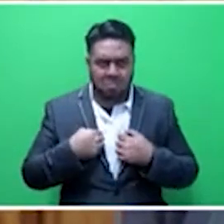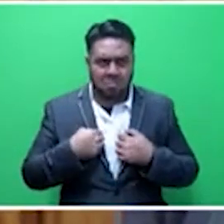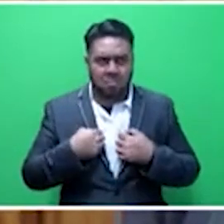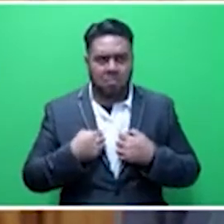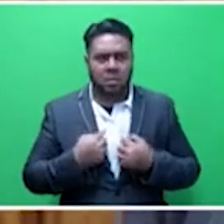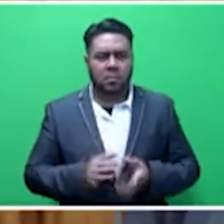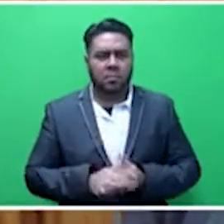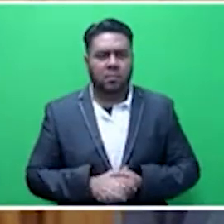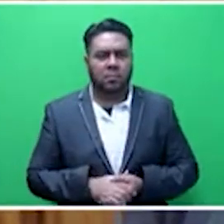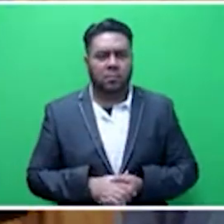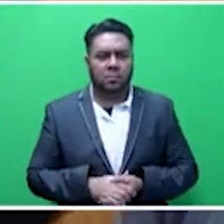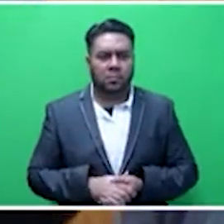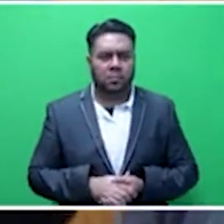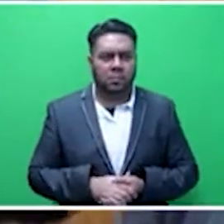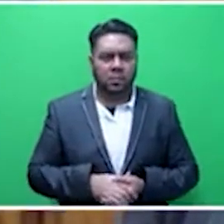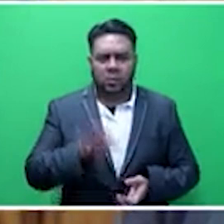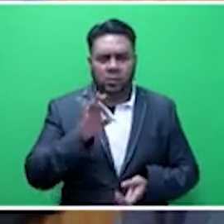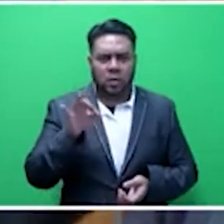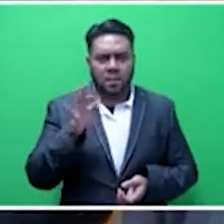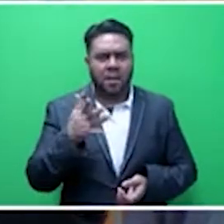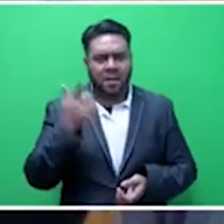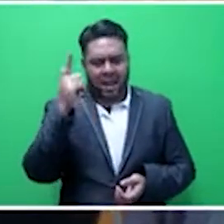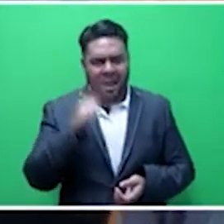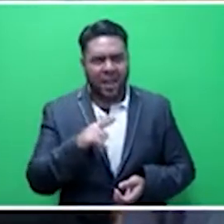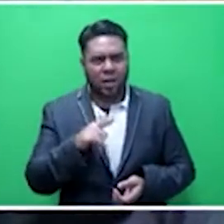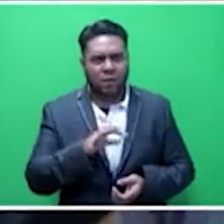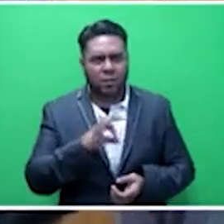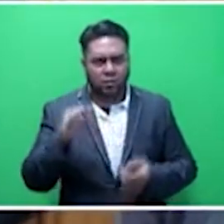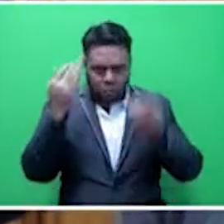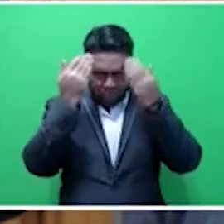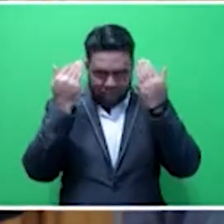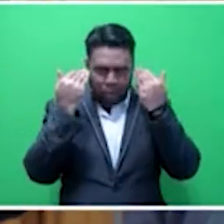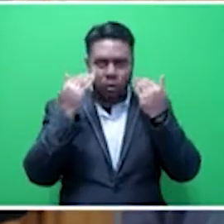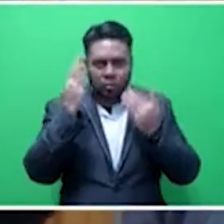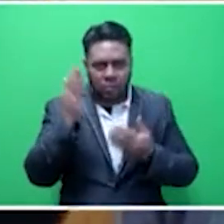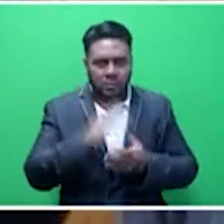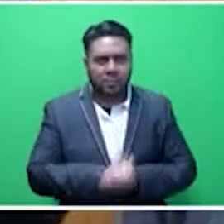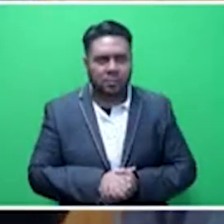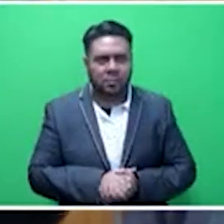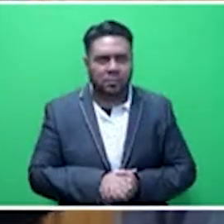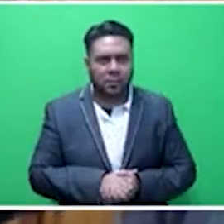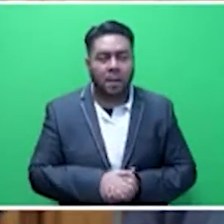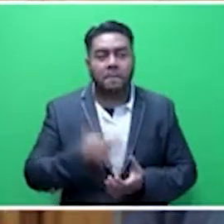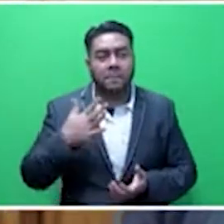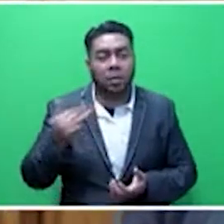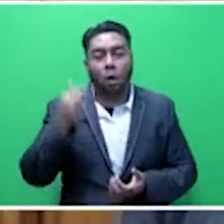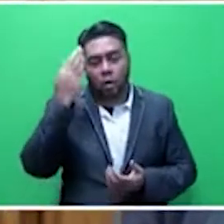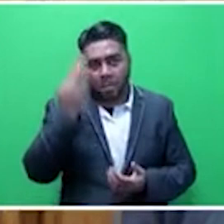irritated by the lack of disrespect to the Honourable Chair, by the Honourable Member.